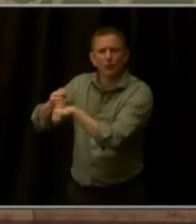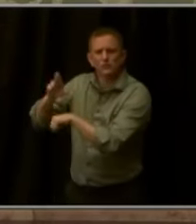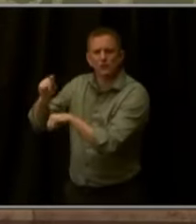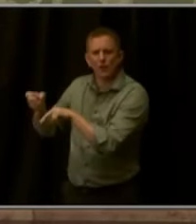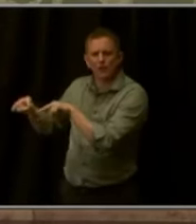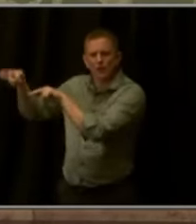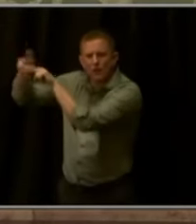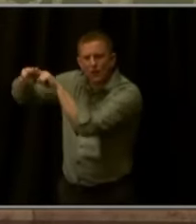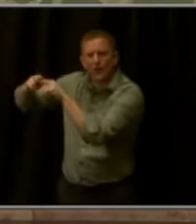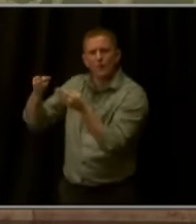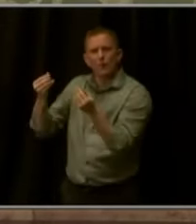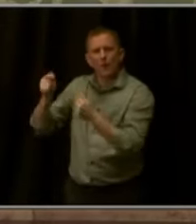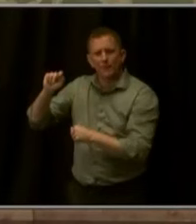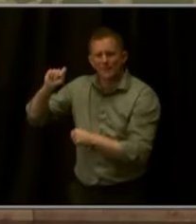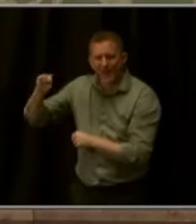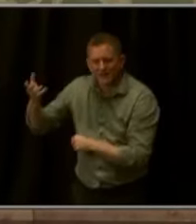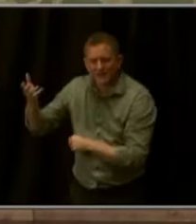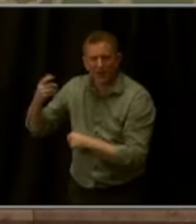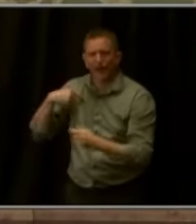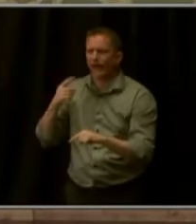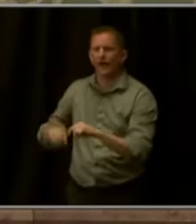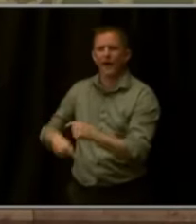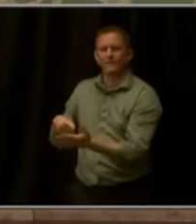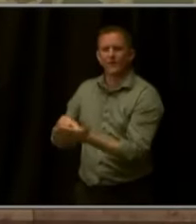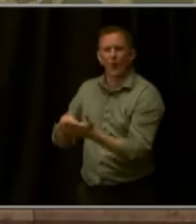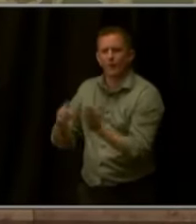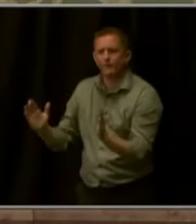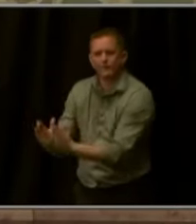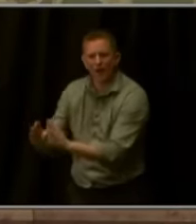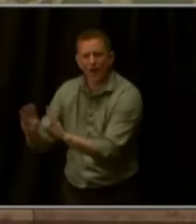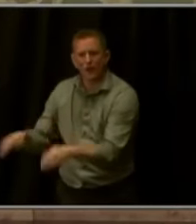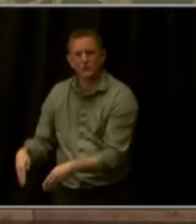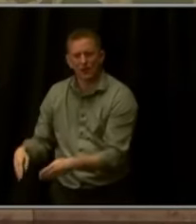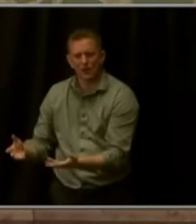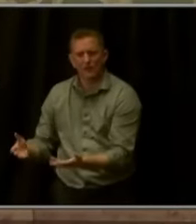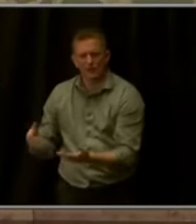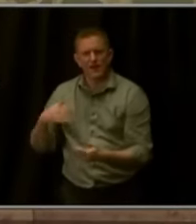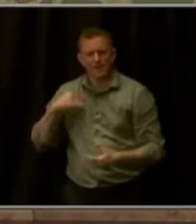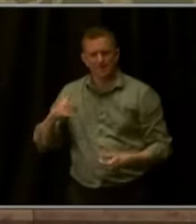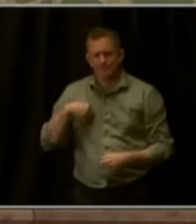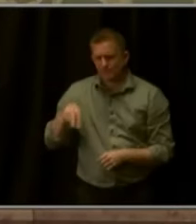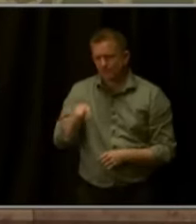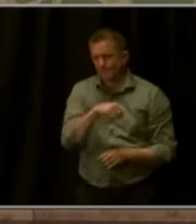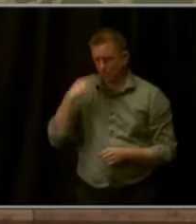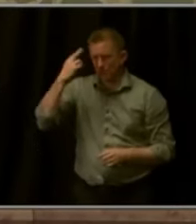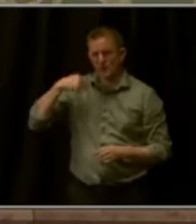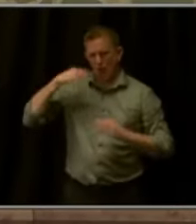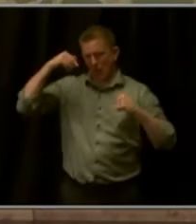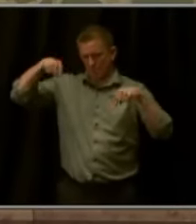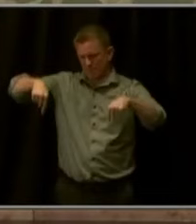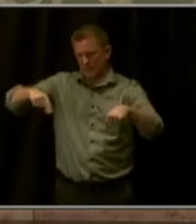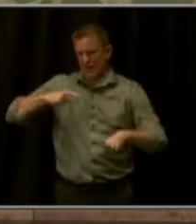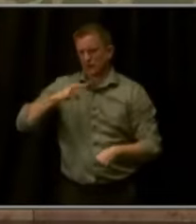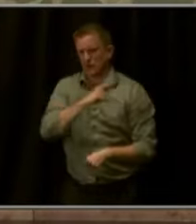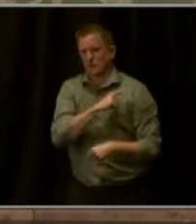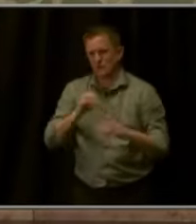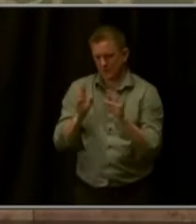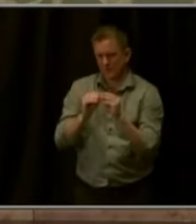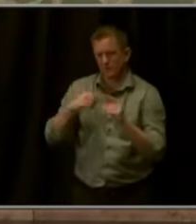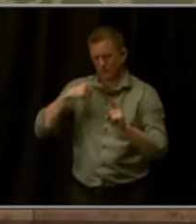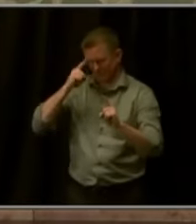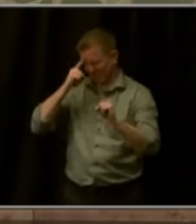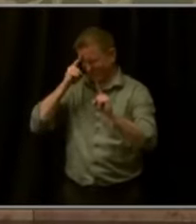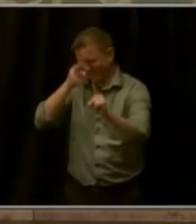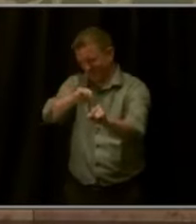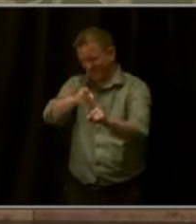even a smaller home. That's why I hope that this session, we can work to finally make the Senior Homestead Exemption